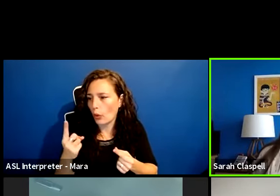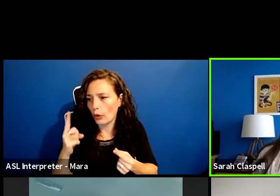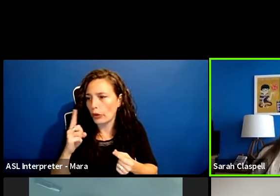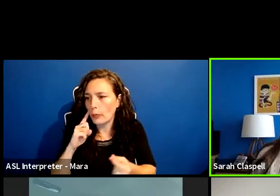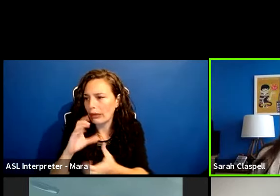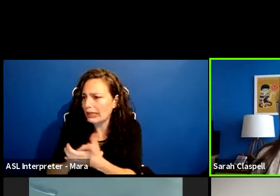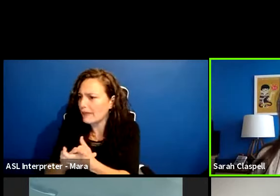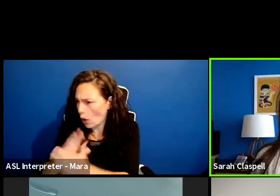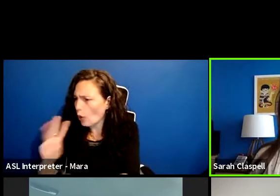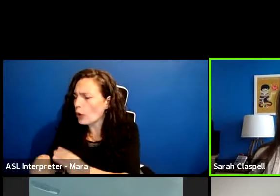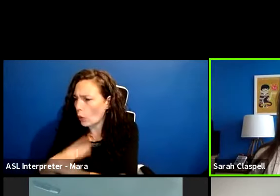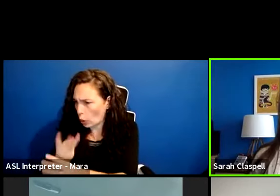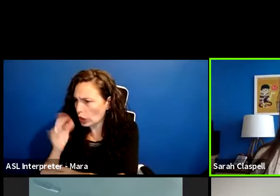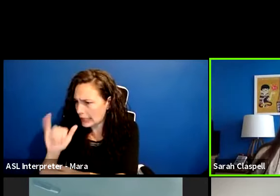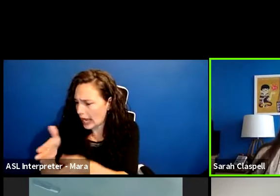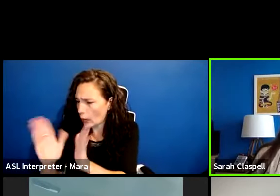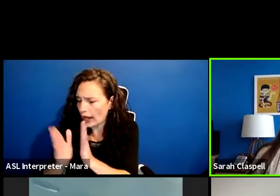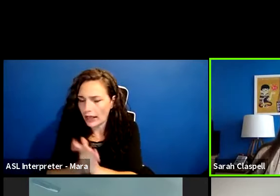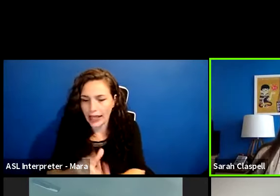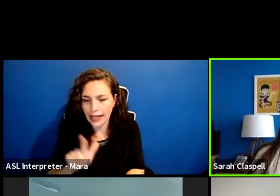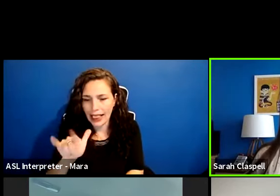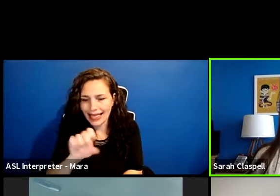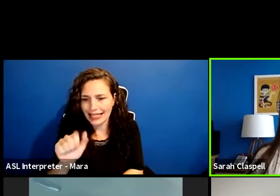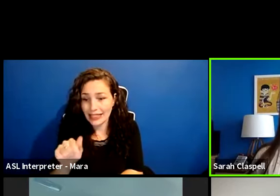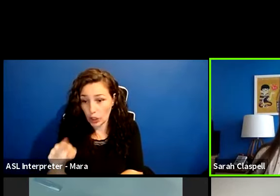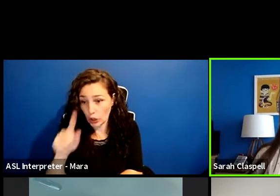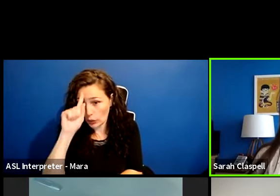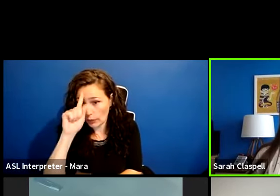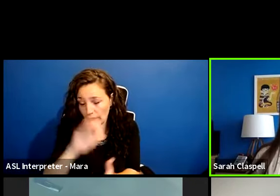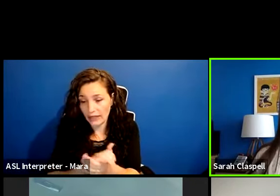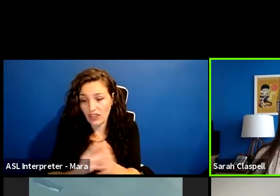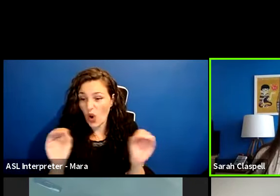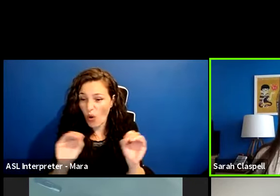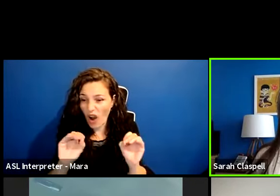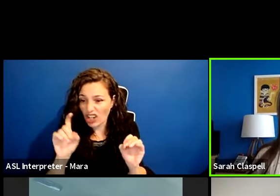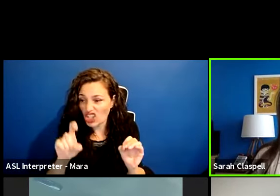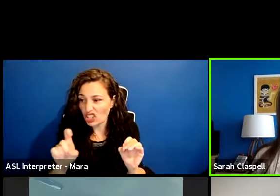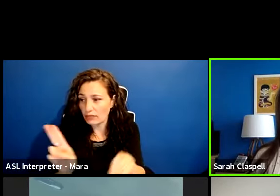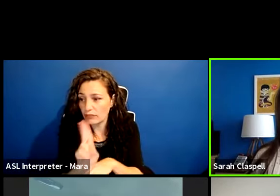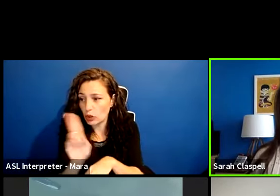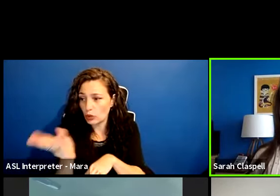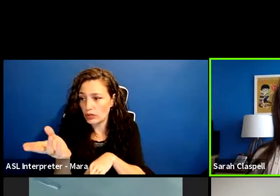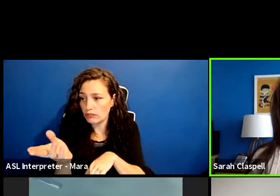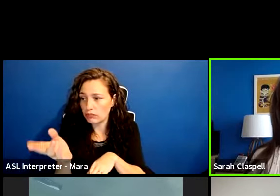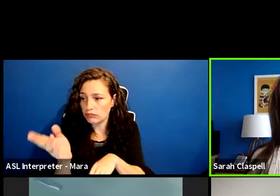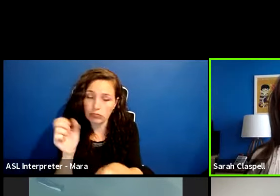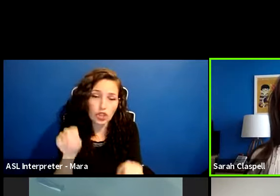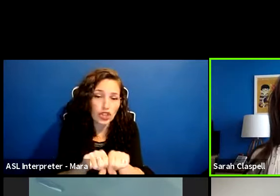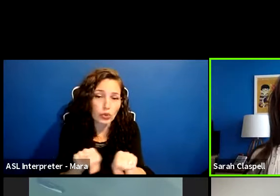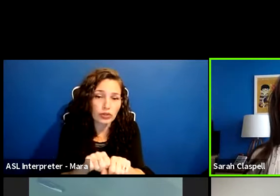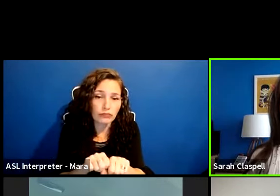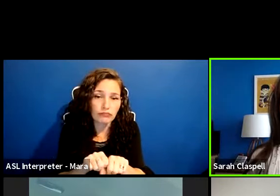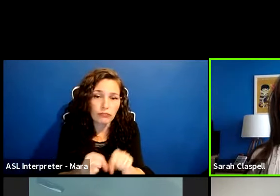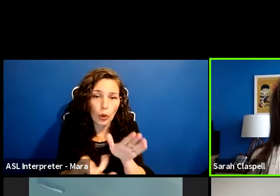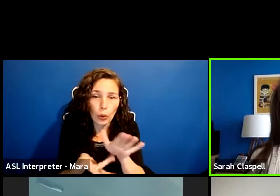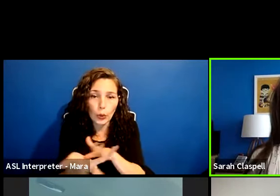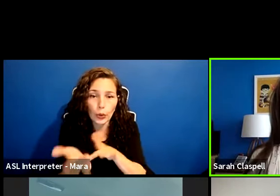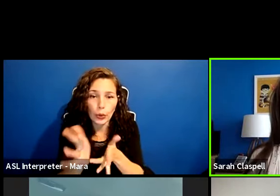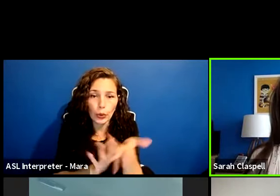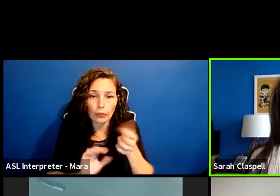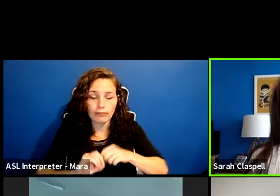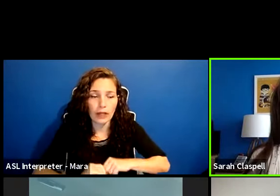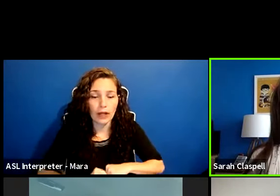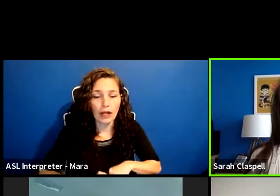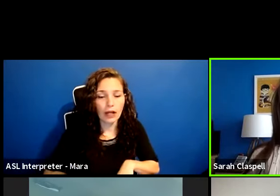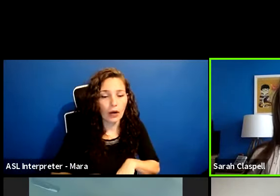Like, um, Hey Lisa, you believe that, um, no one should ever wear shoes or you believe that, um, uh, kids shouldn't